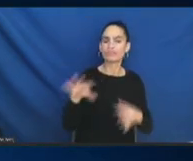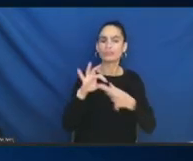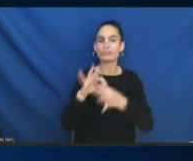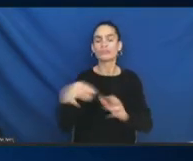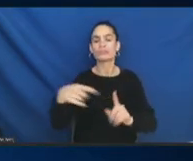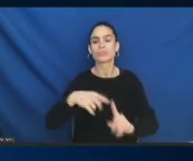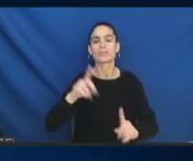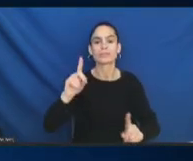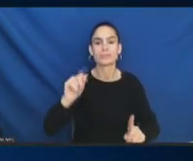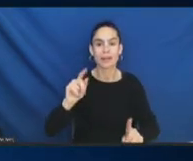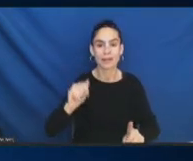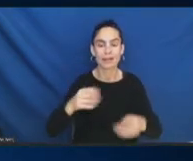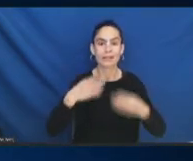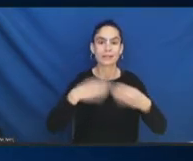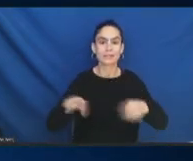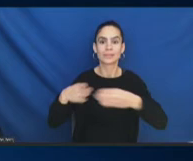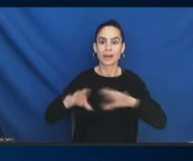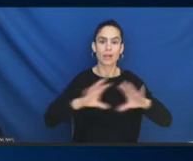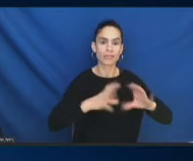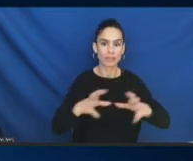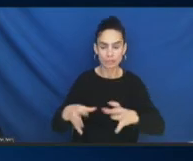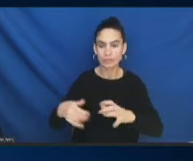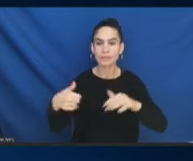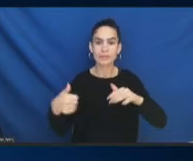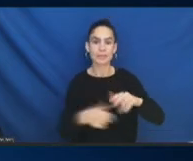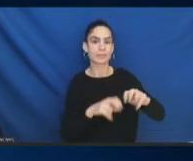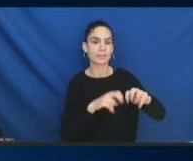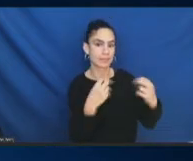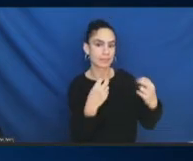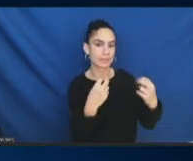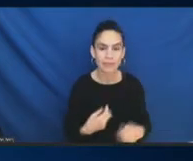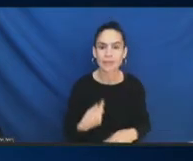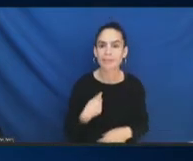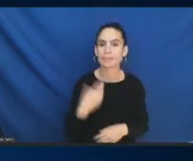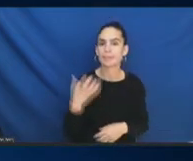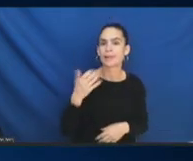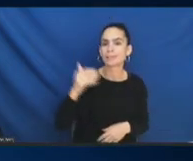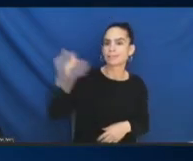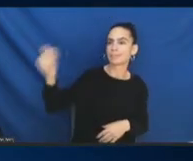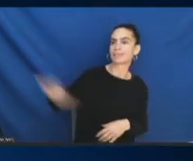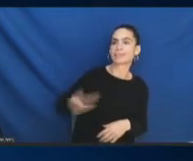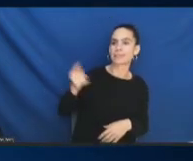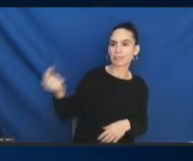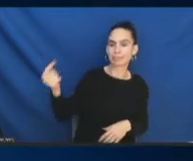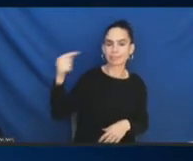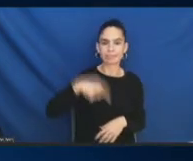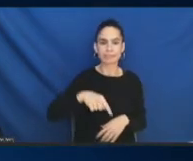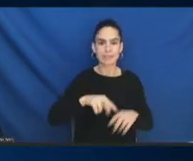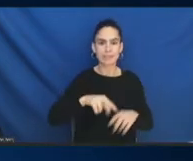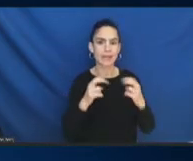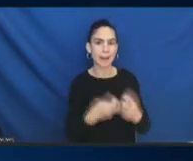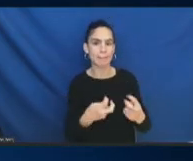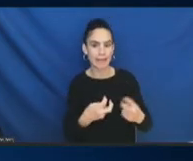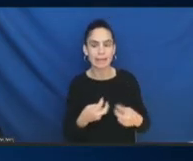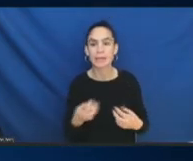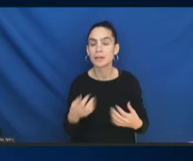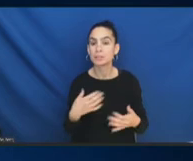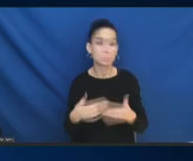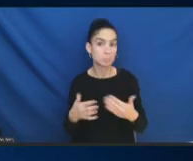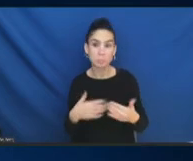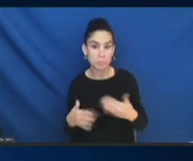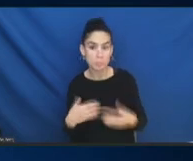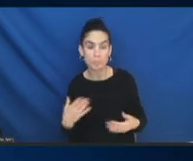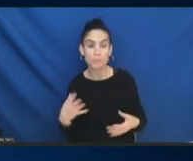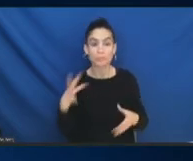to think about inviting Karthik into the subcommittee and either having him participate in the subcommittee or present to the subcommittee,